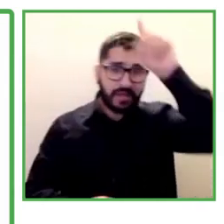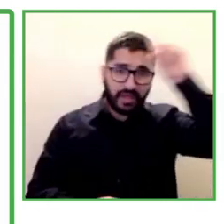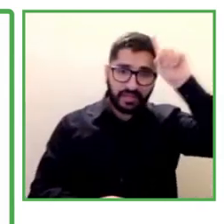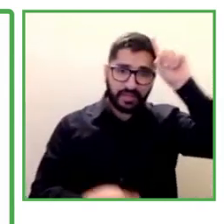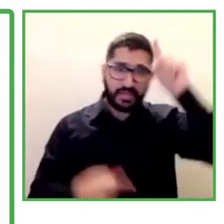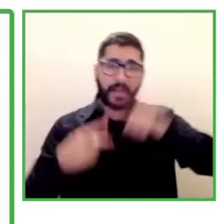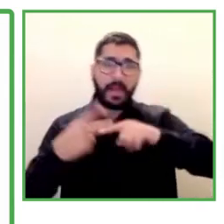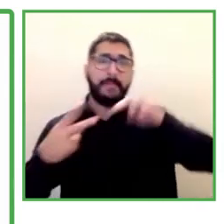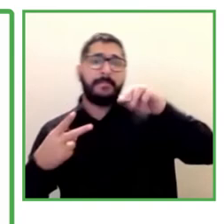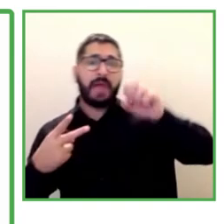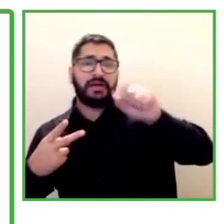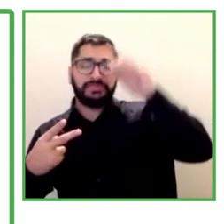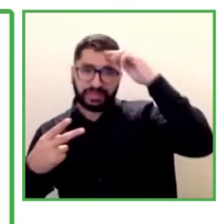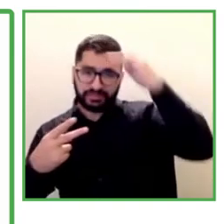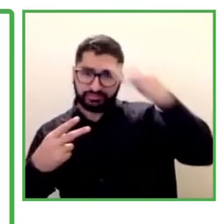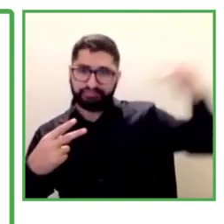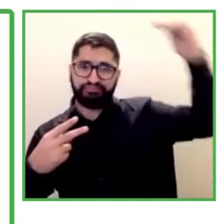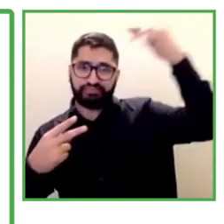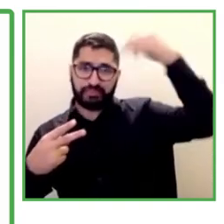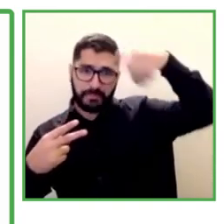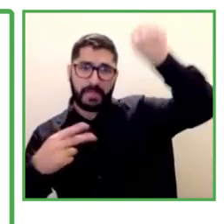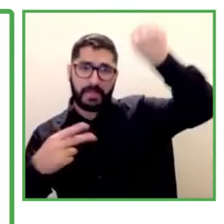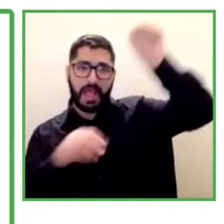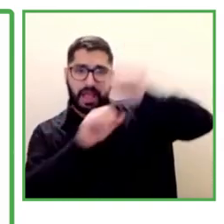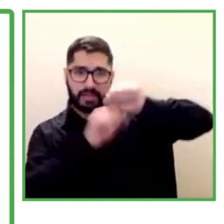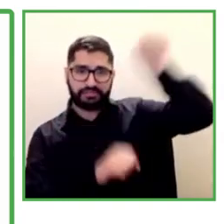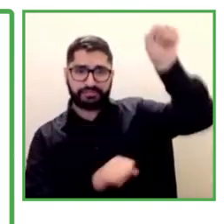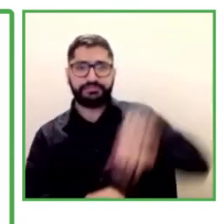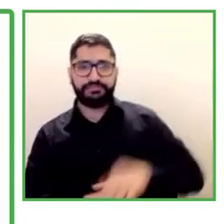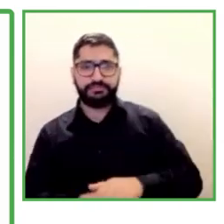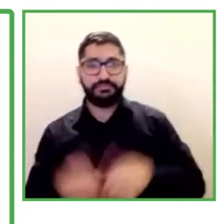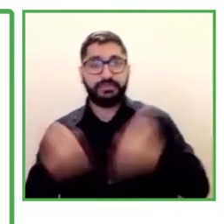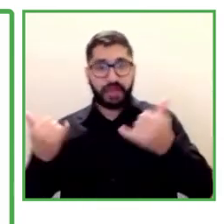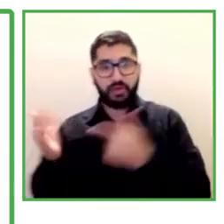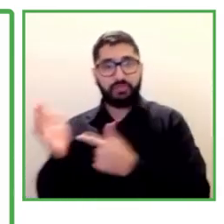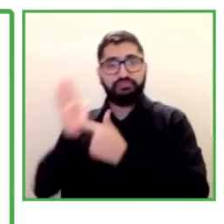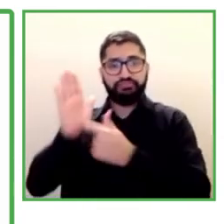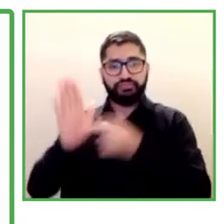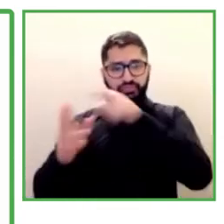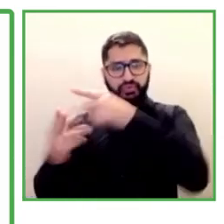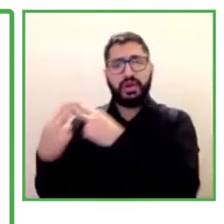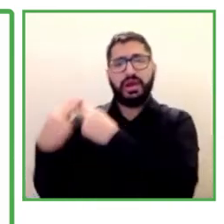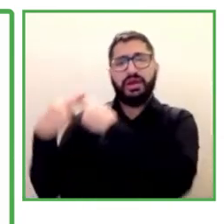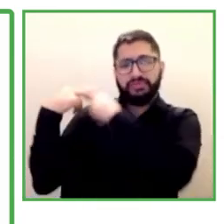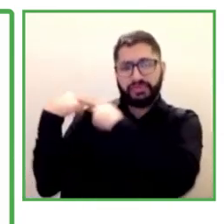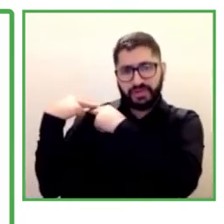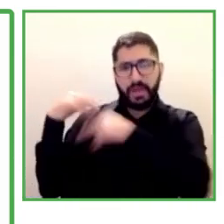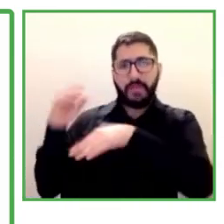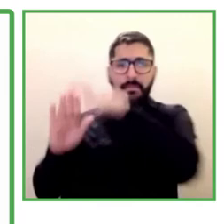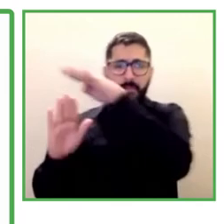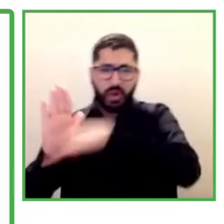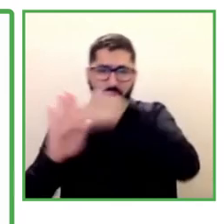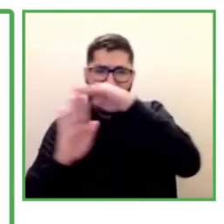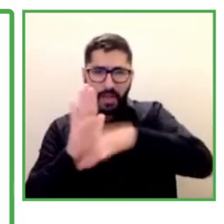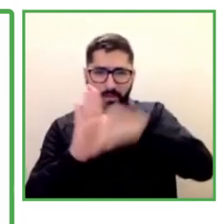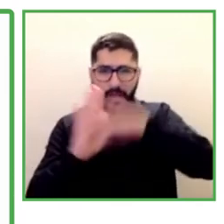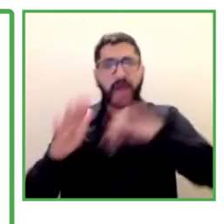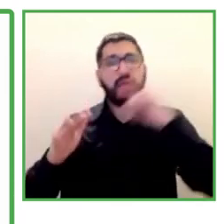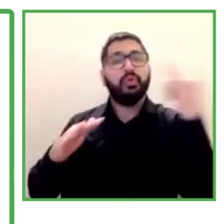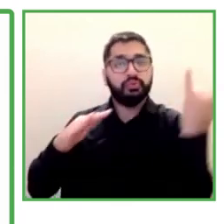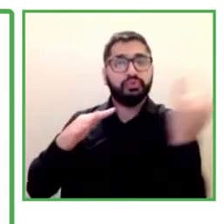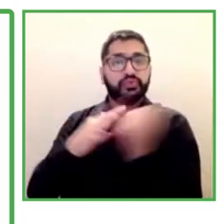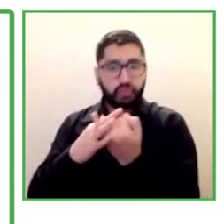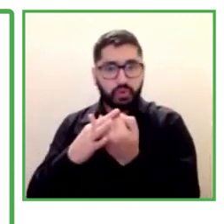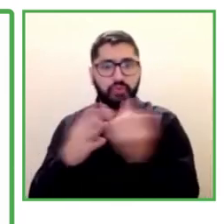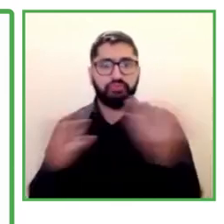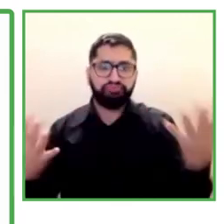company management and commercial management. And he's going to be sharing some of his experience. Thank you